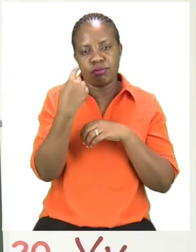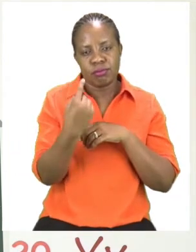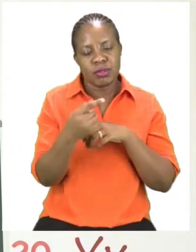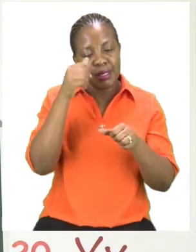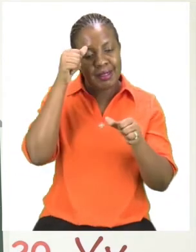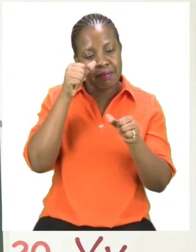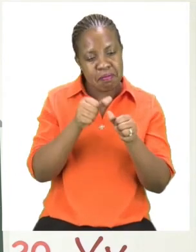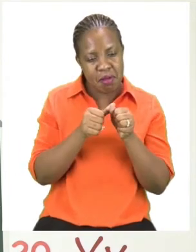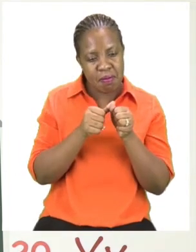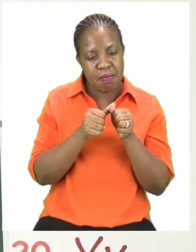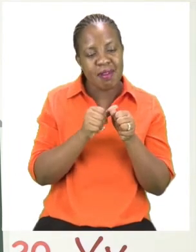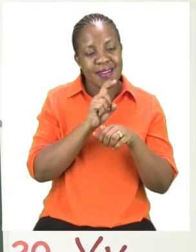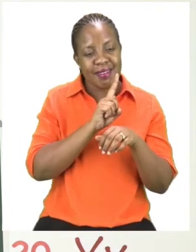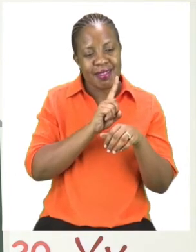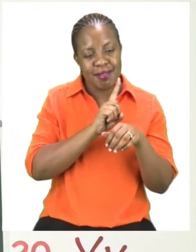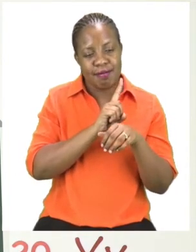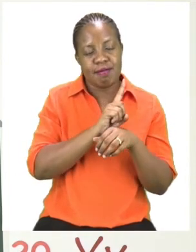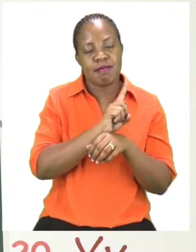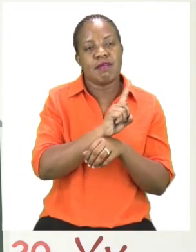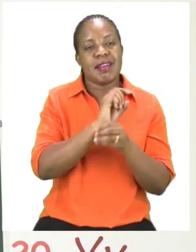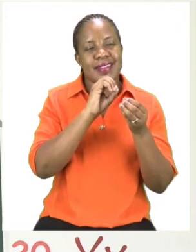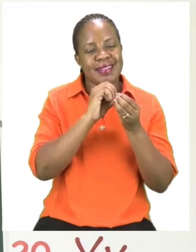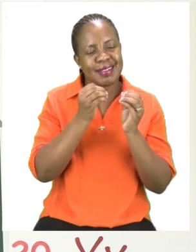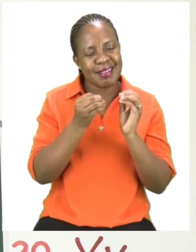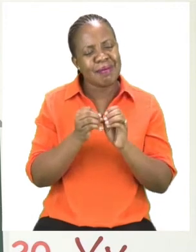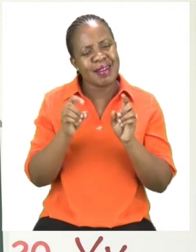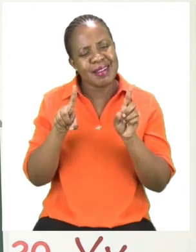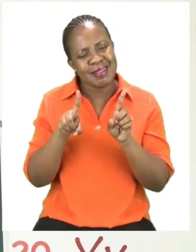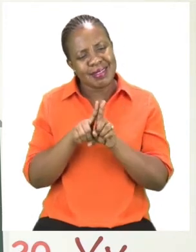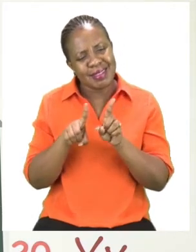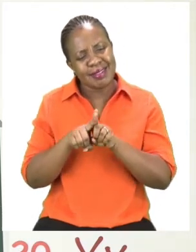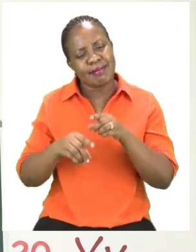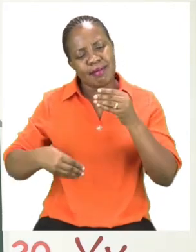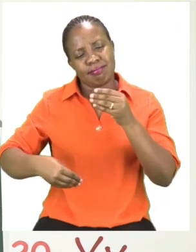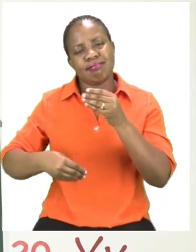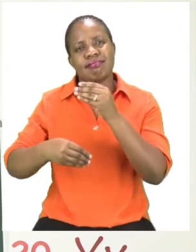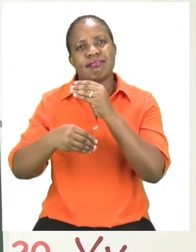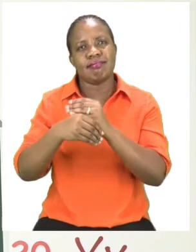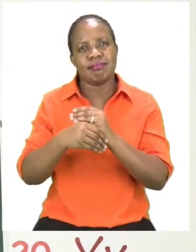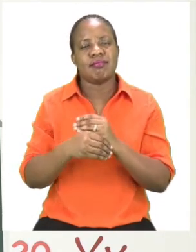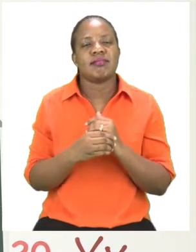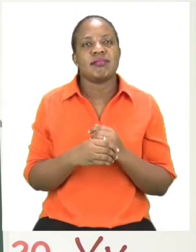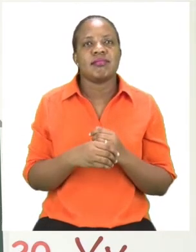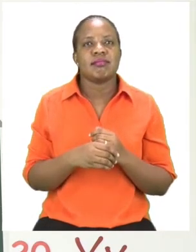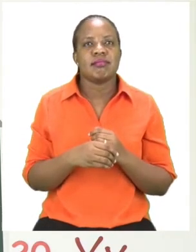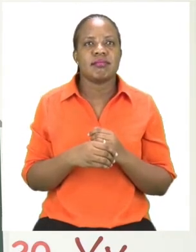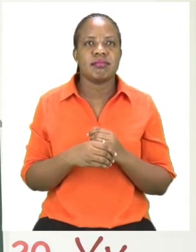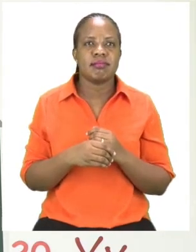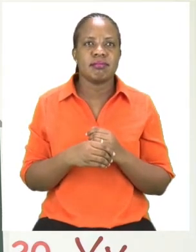number that we get so that we can also see our answer as the number doubled.